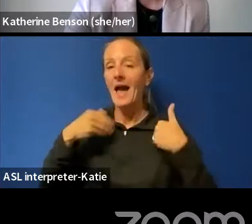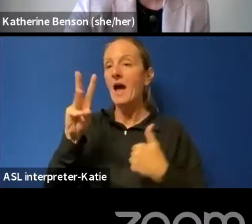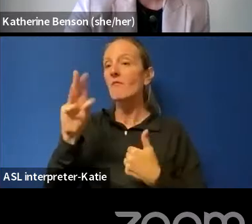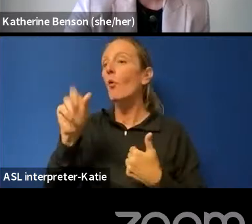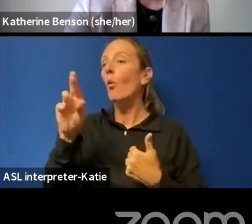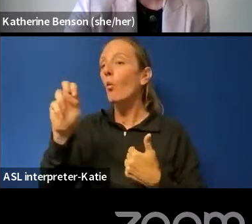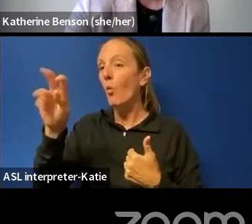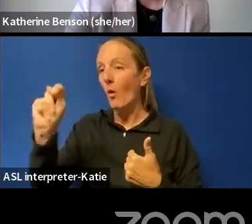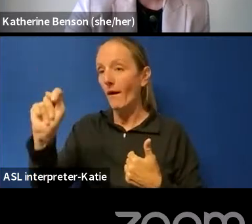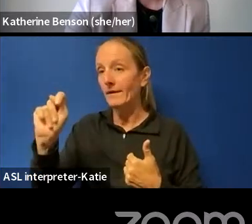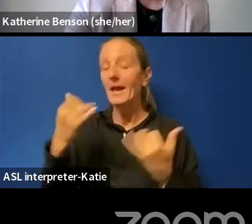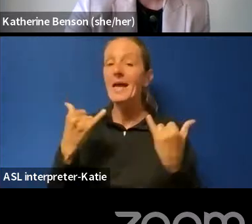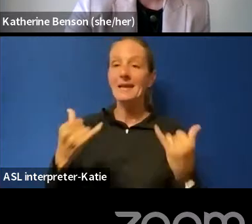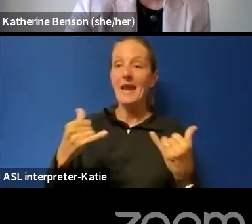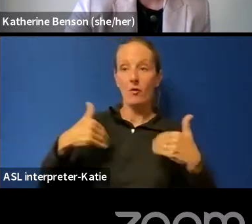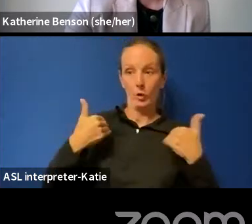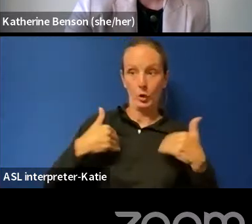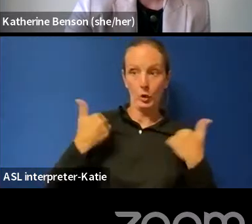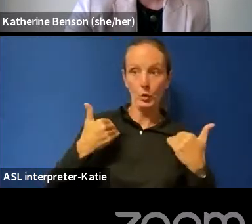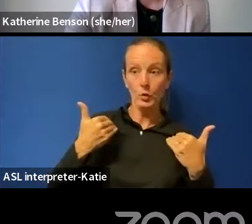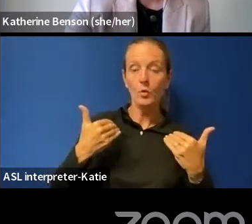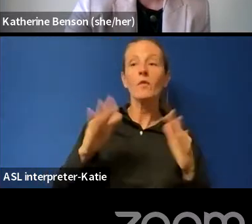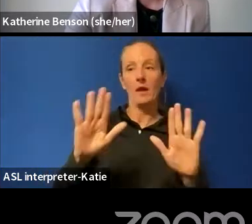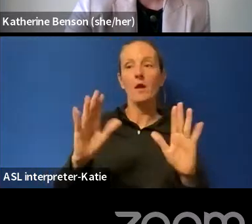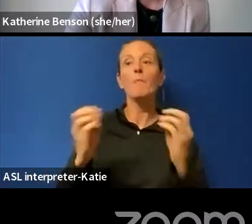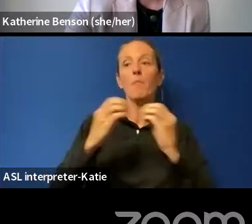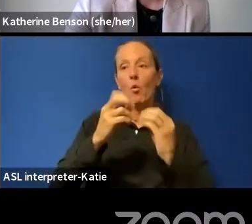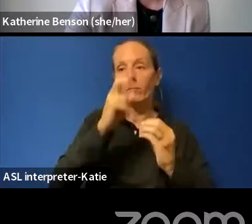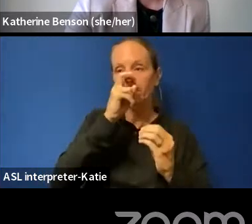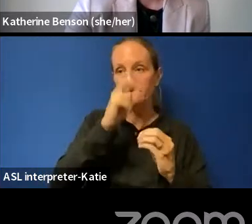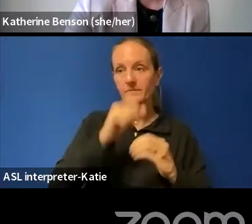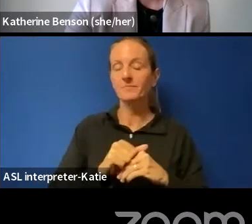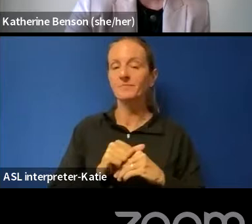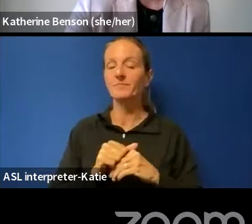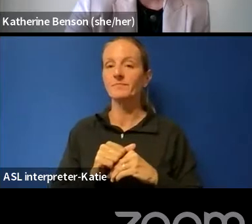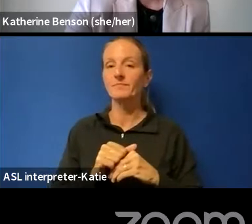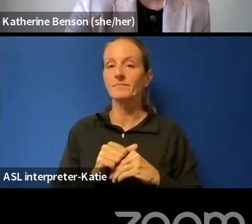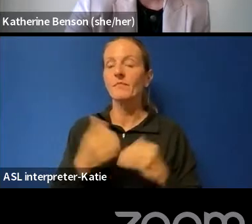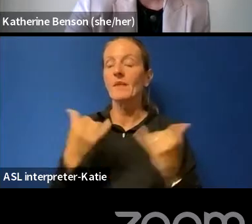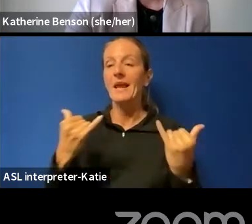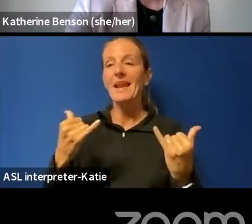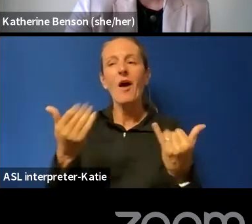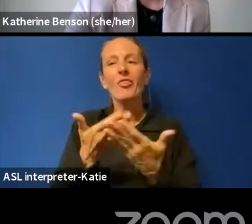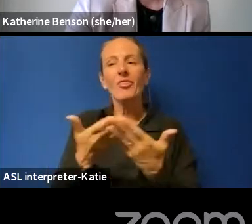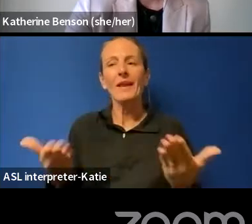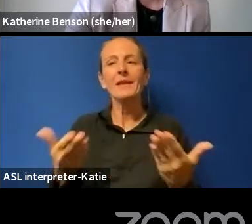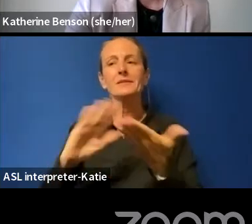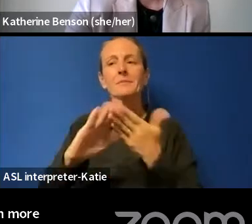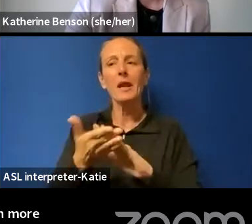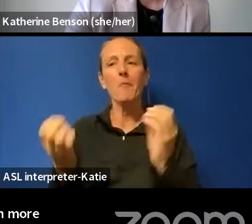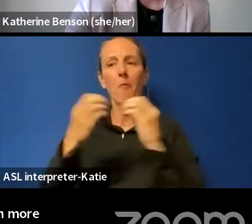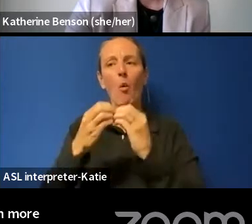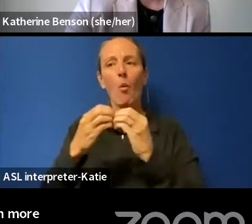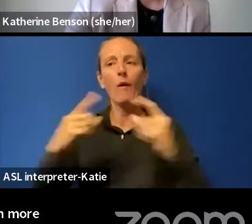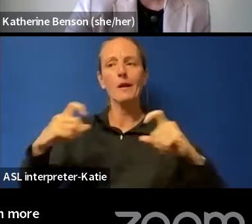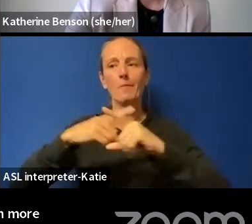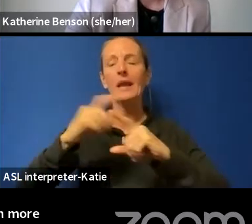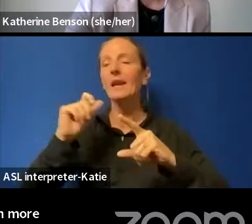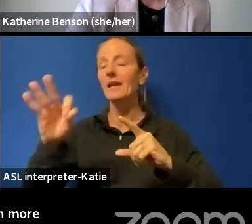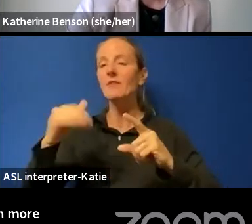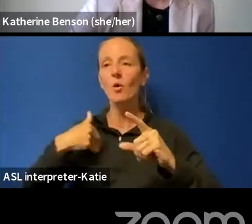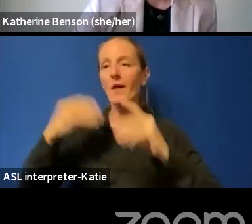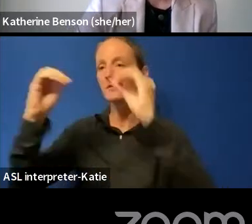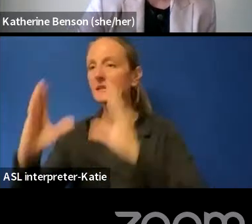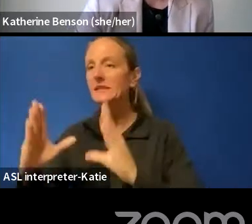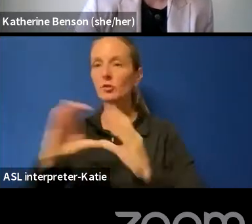stringent than those authorizing a principal to search a student. Things get a little bit more complicated when the teachers and police may be